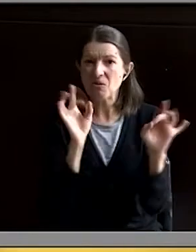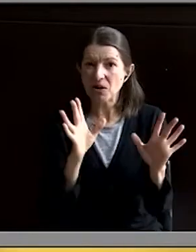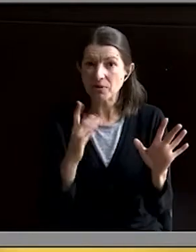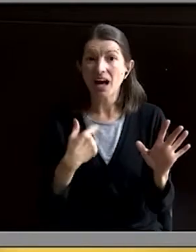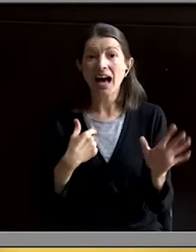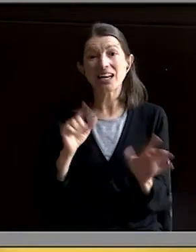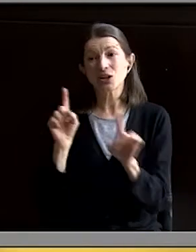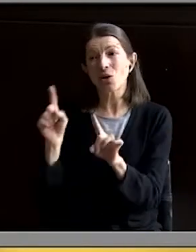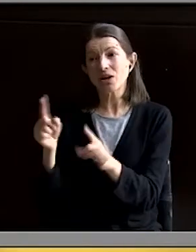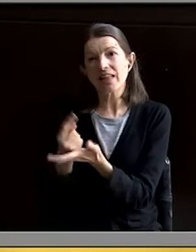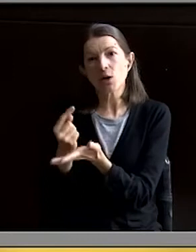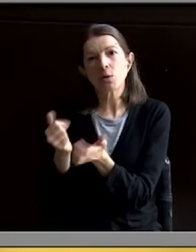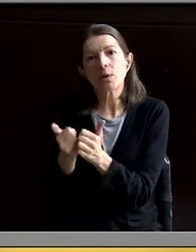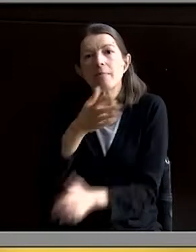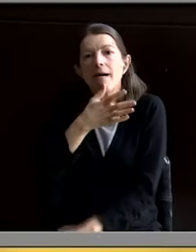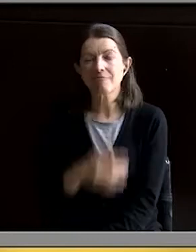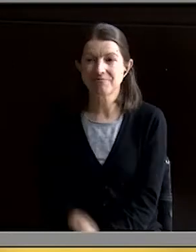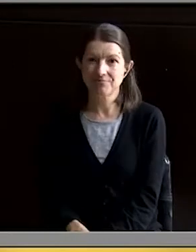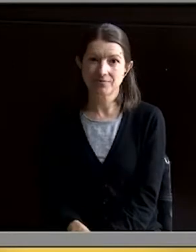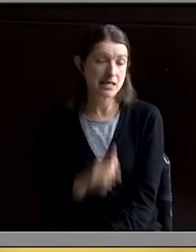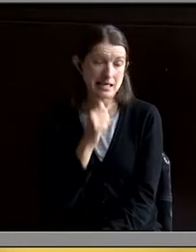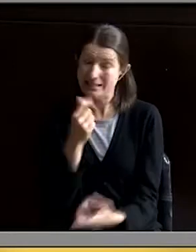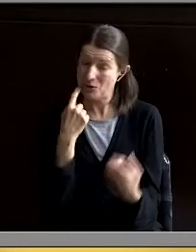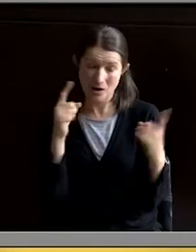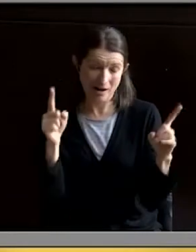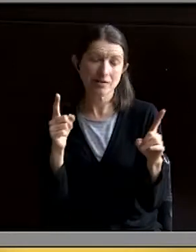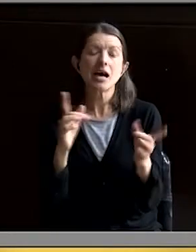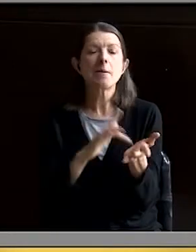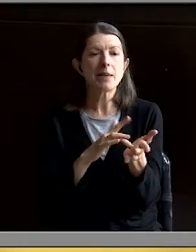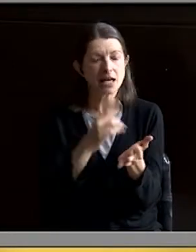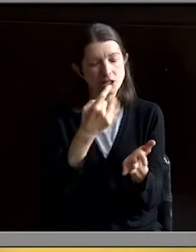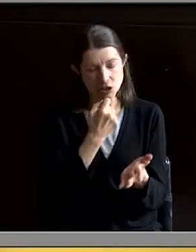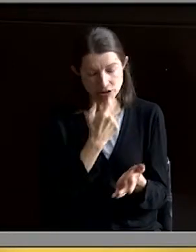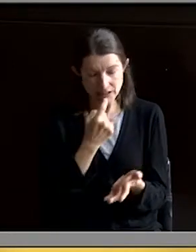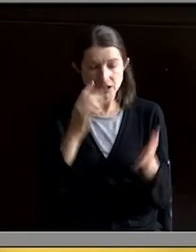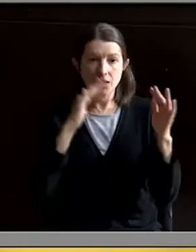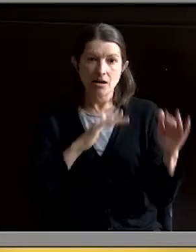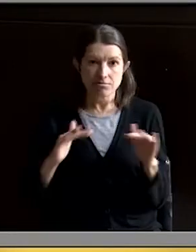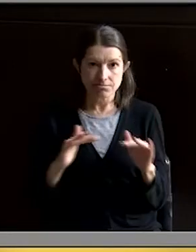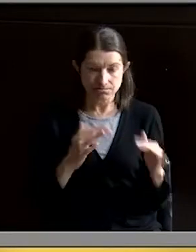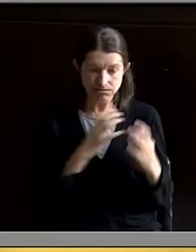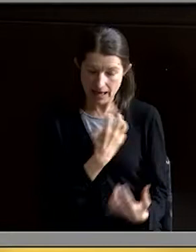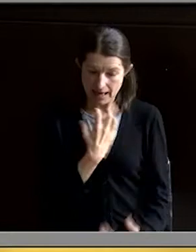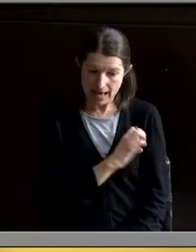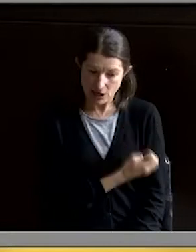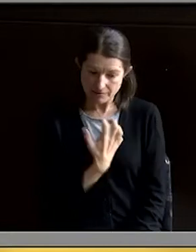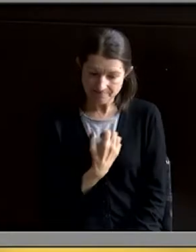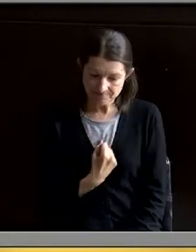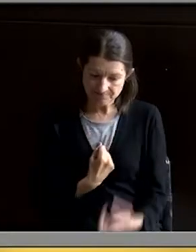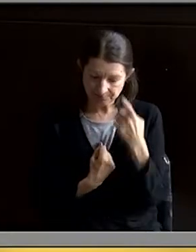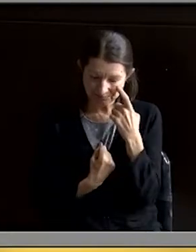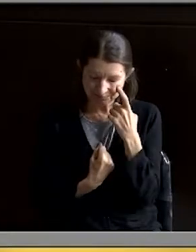had to go to therapy with my mother. And when that didn't work, I got medication to calm me down enough to where I can manage my energy and not burden others.